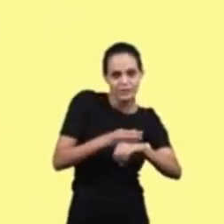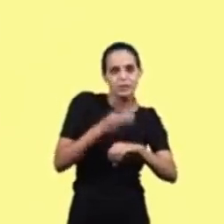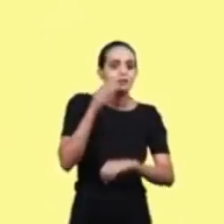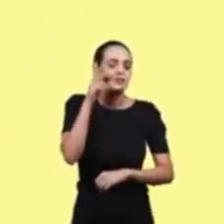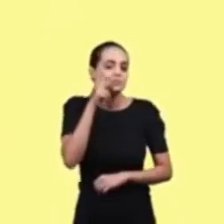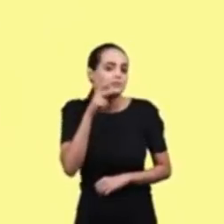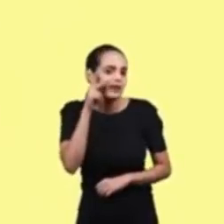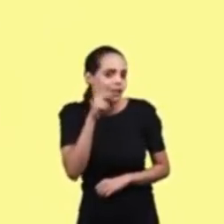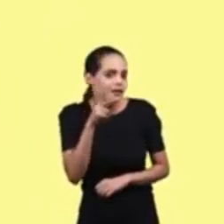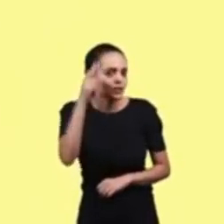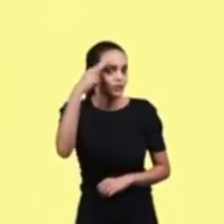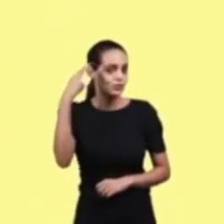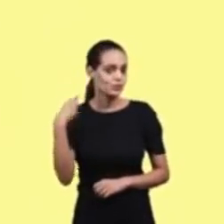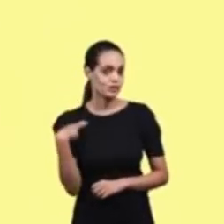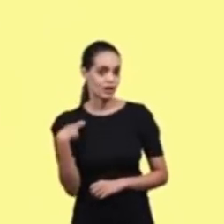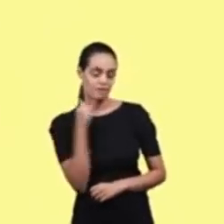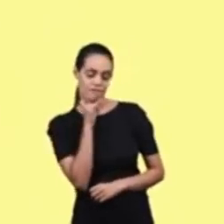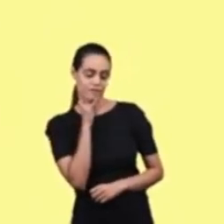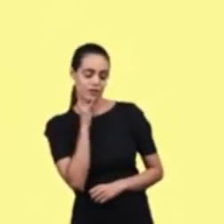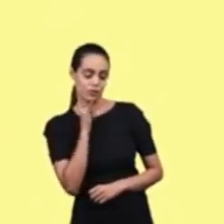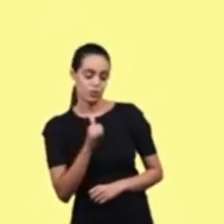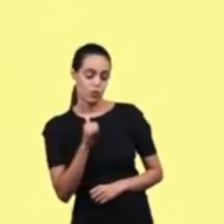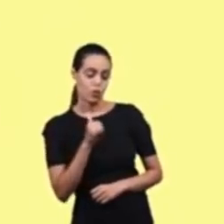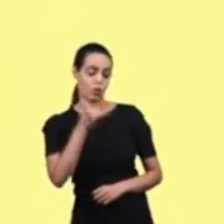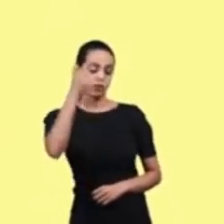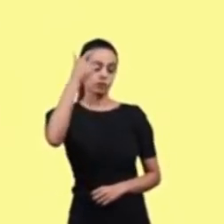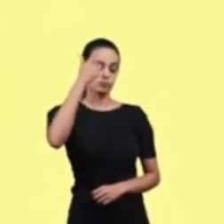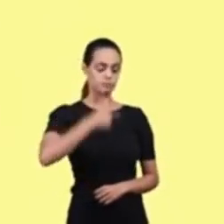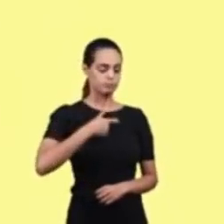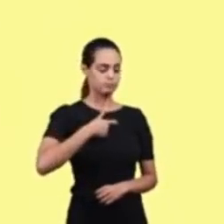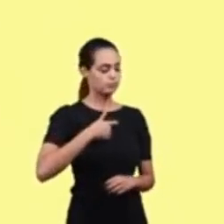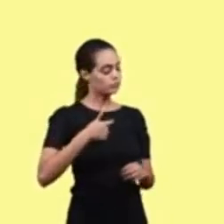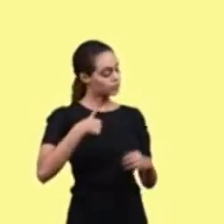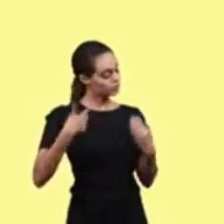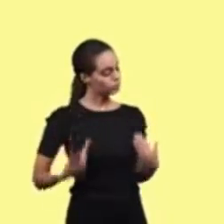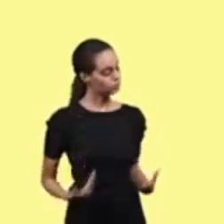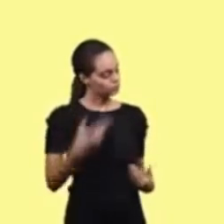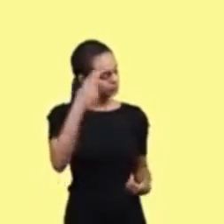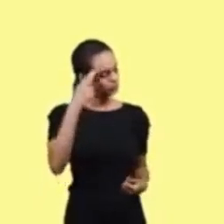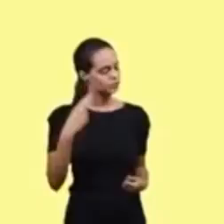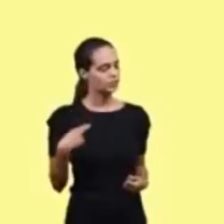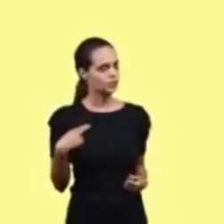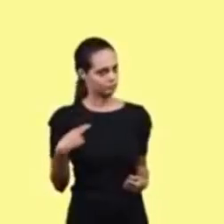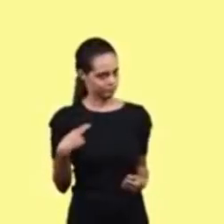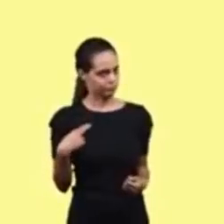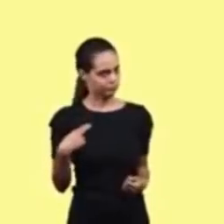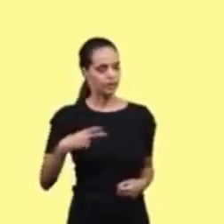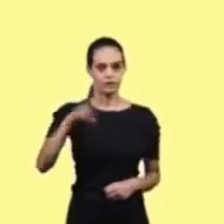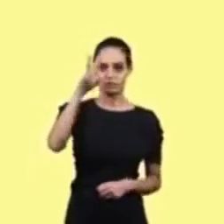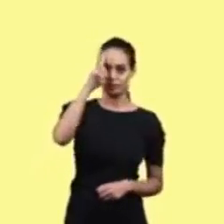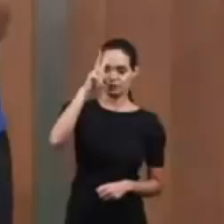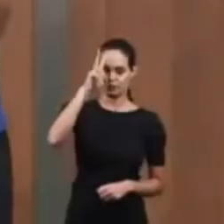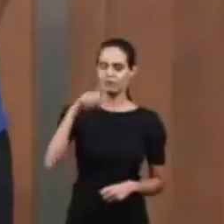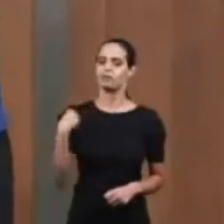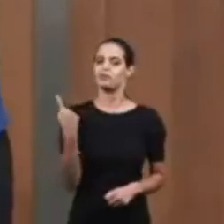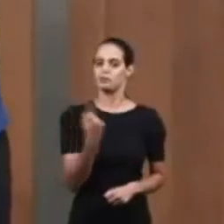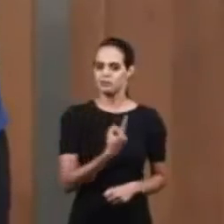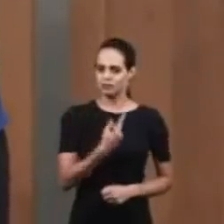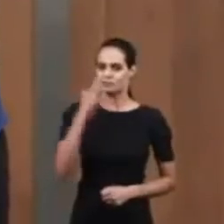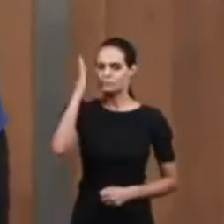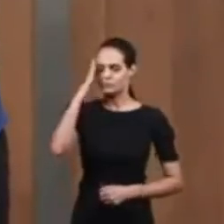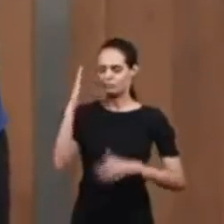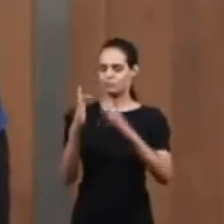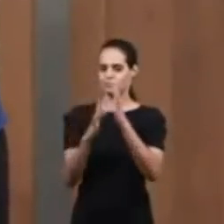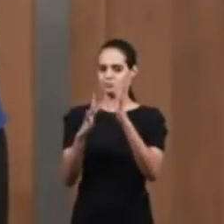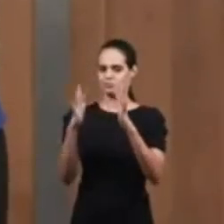I am Joseph And in this part of the story We see Joseph typifying the Lord Jesus Because